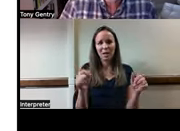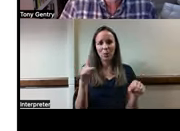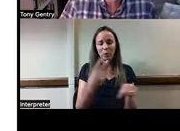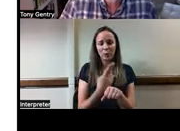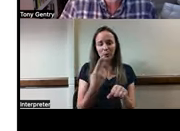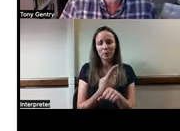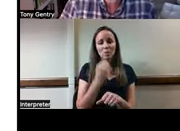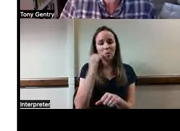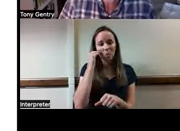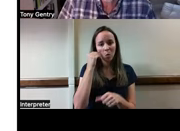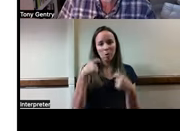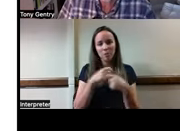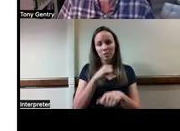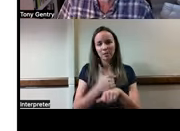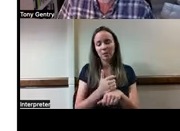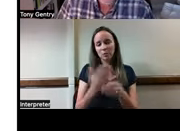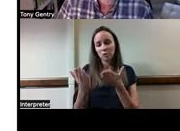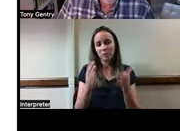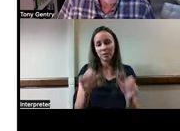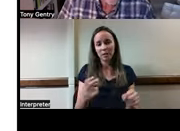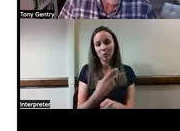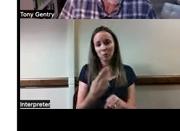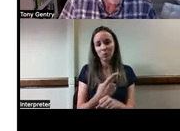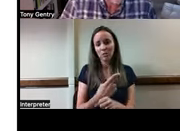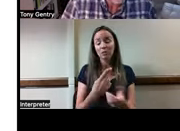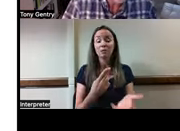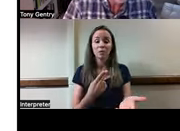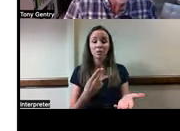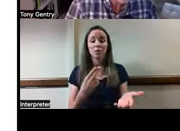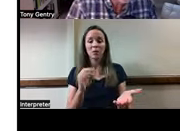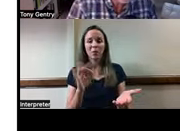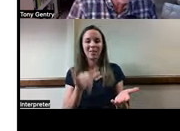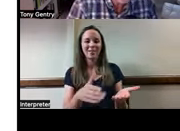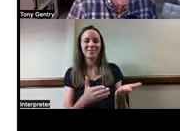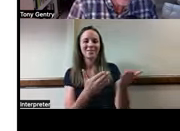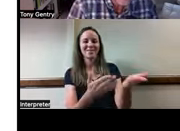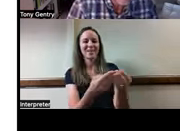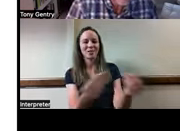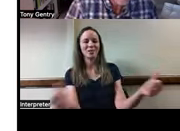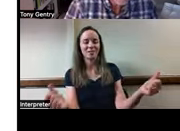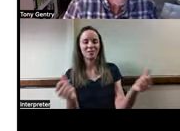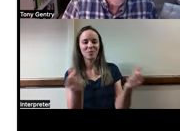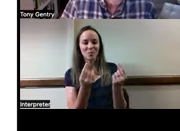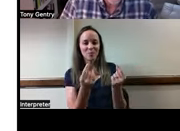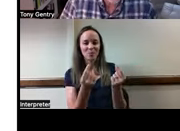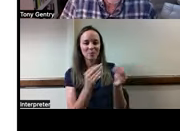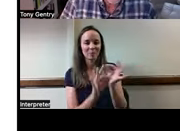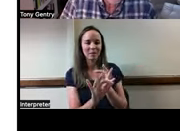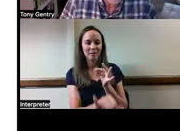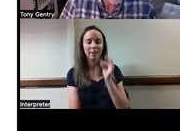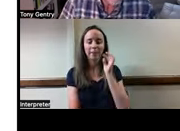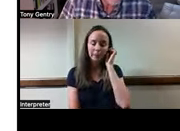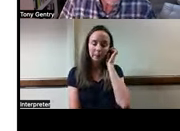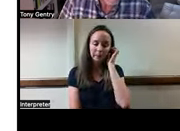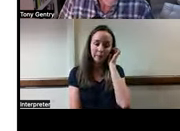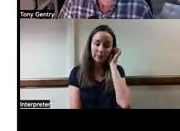automation setup services that could be used. So, here we have a suggested solution. Is there